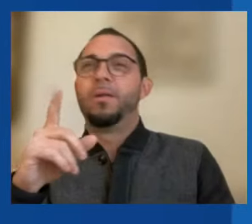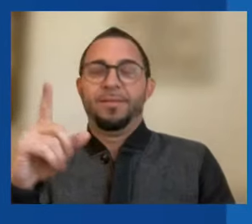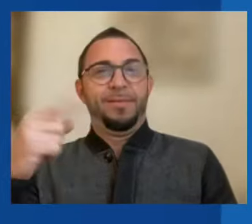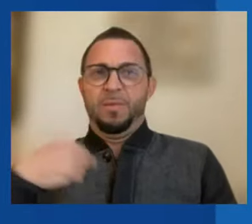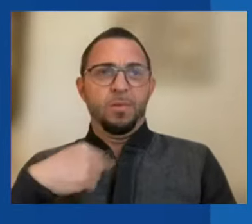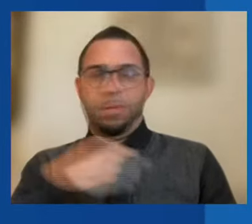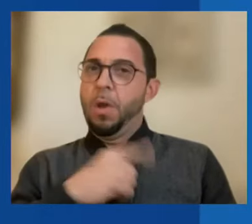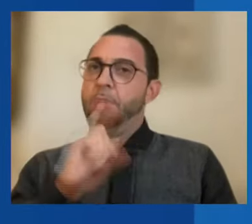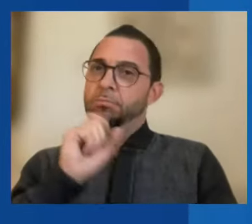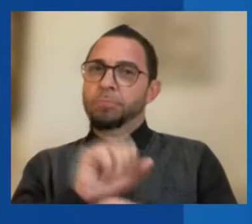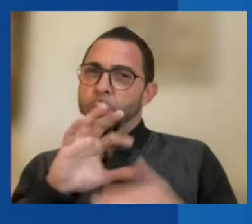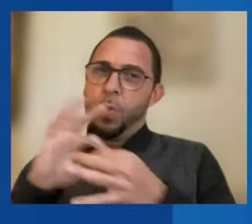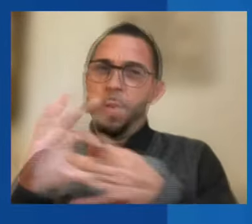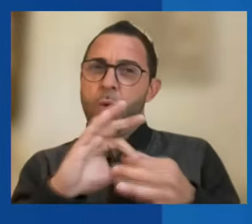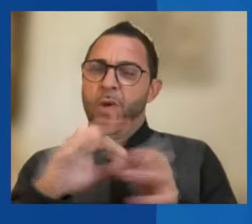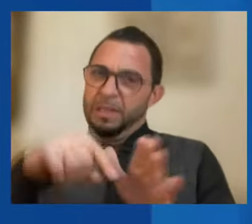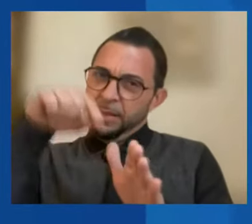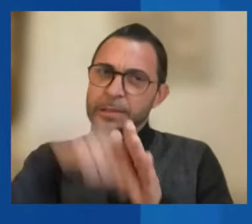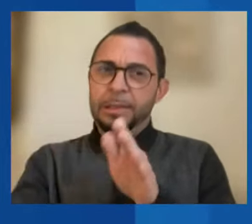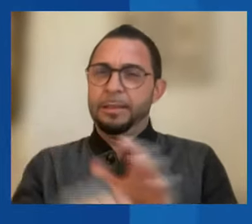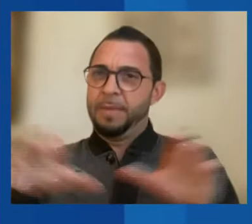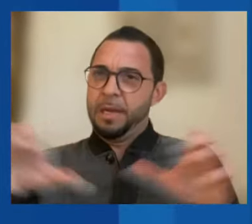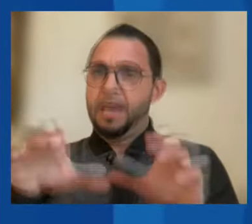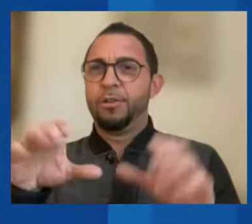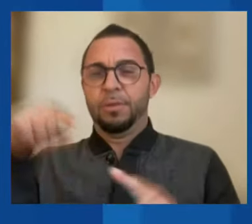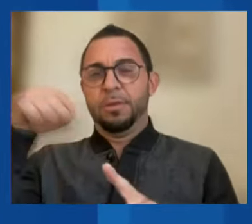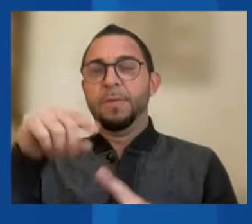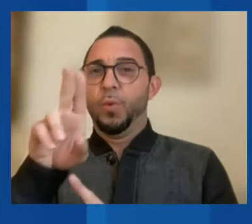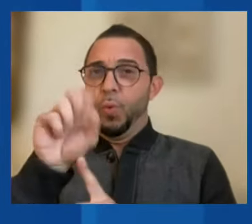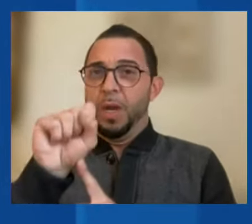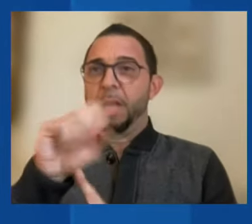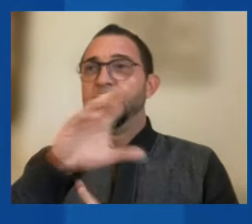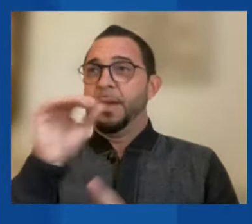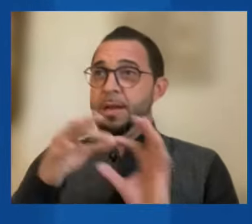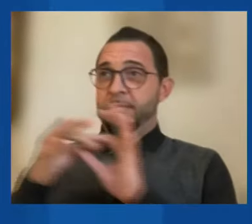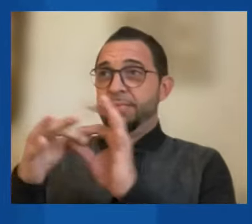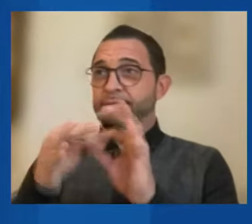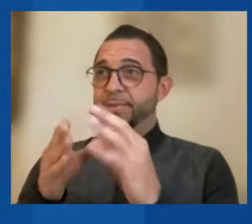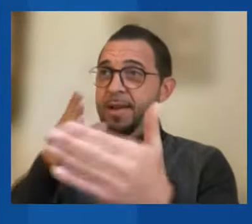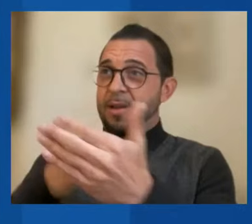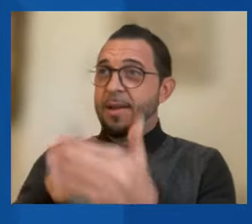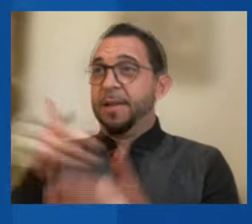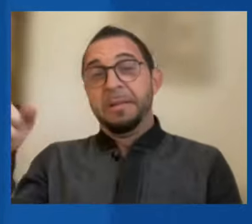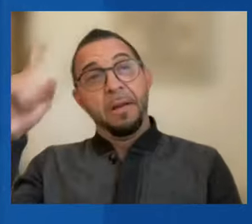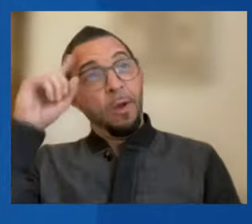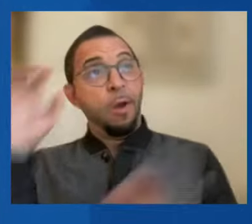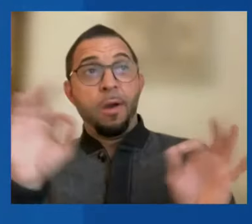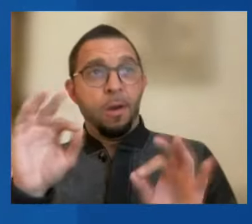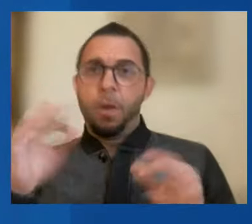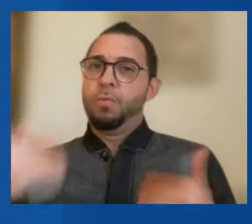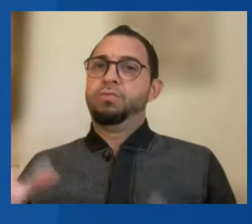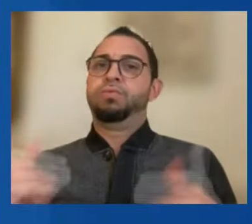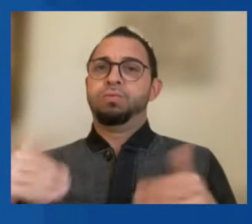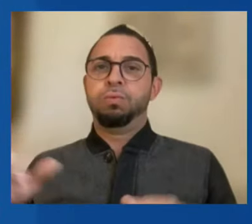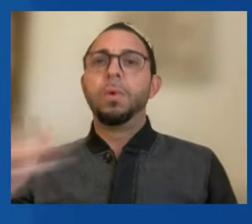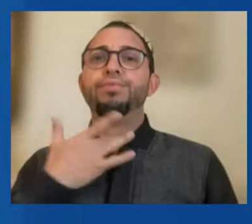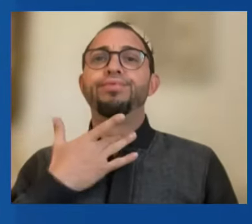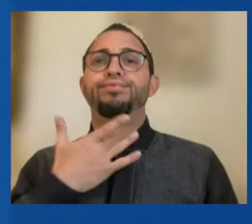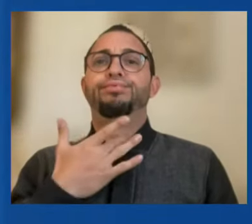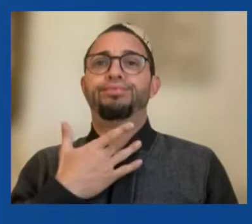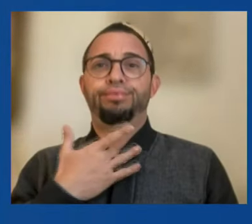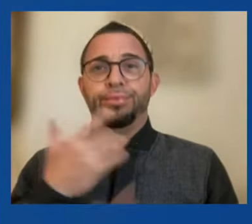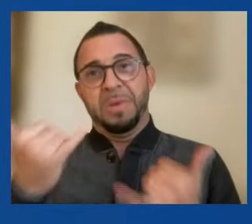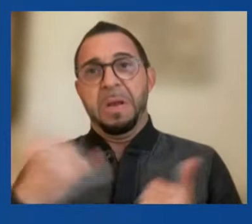of the actions that the United States and its allies would take. We are now seeing higher commodity